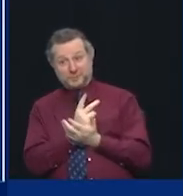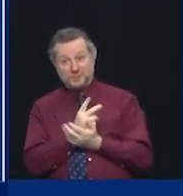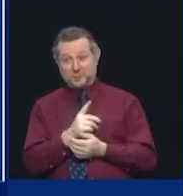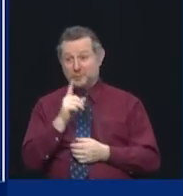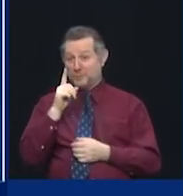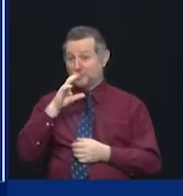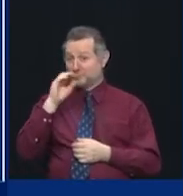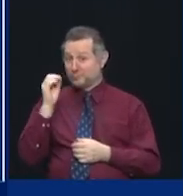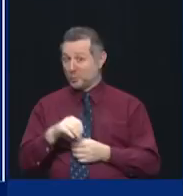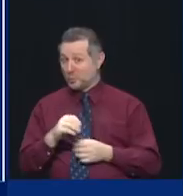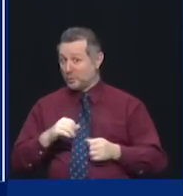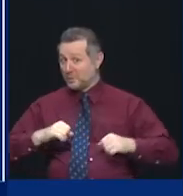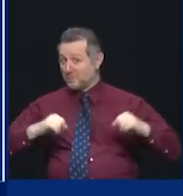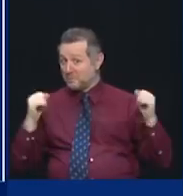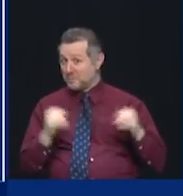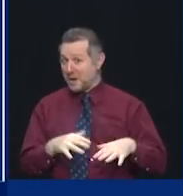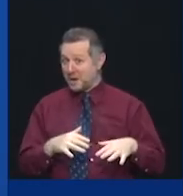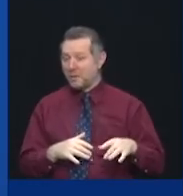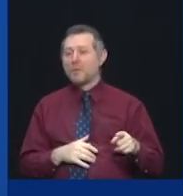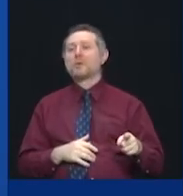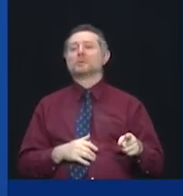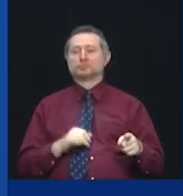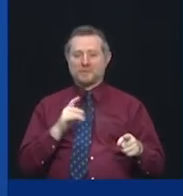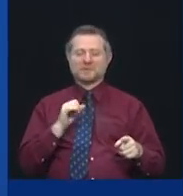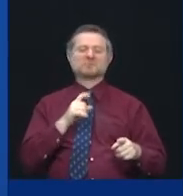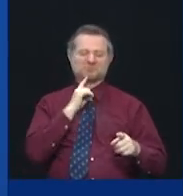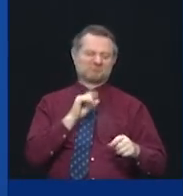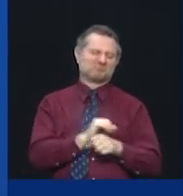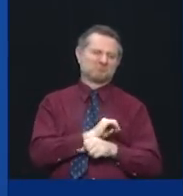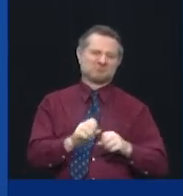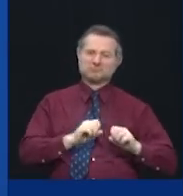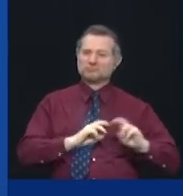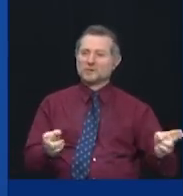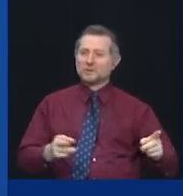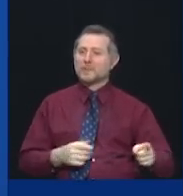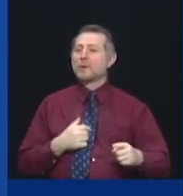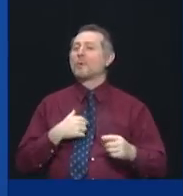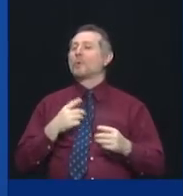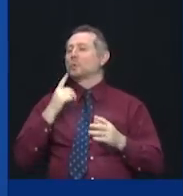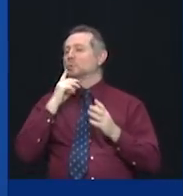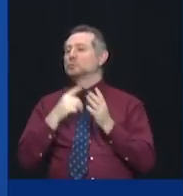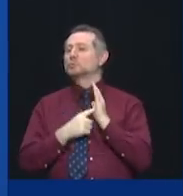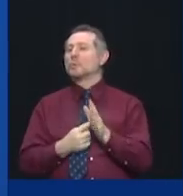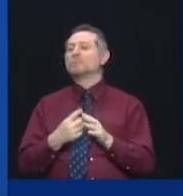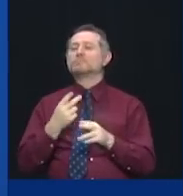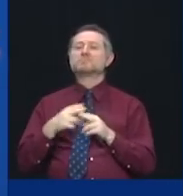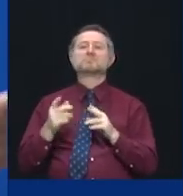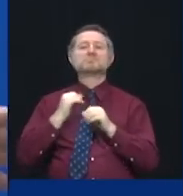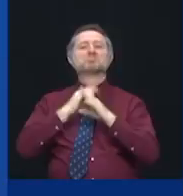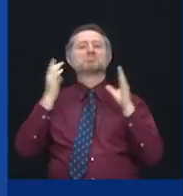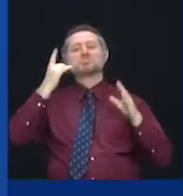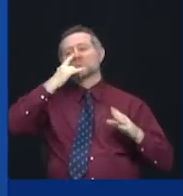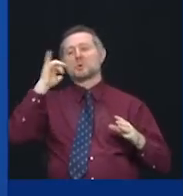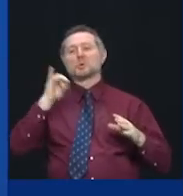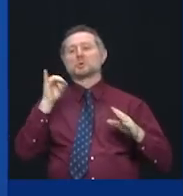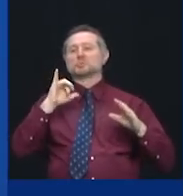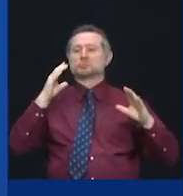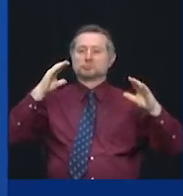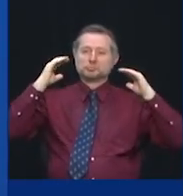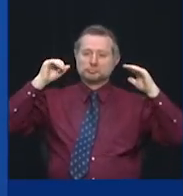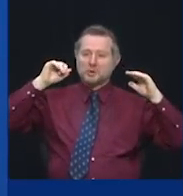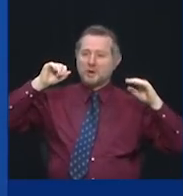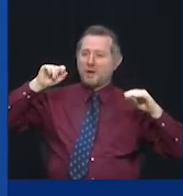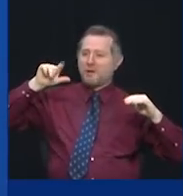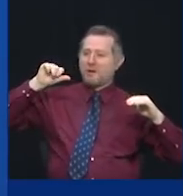ready, and we're going to give you a quick idea of what this facility looks like. Allen is going to do a